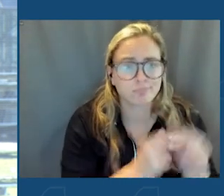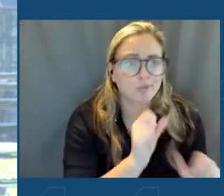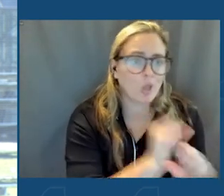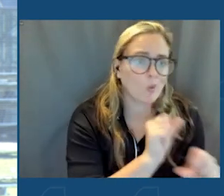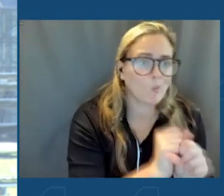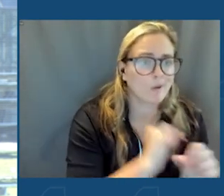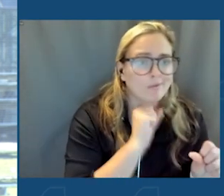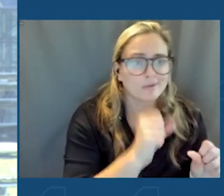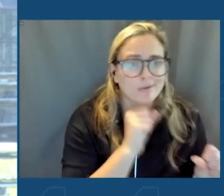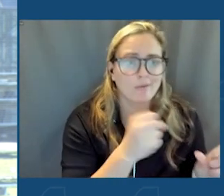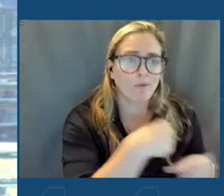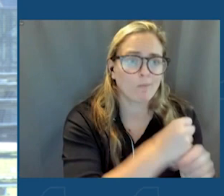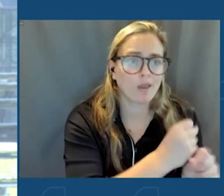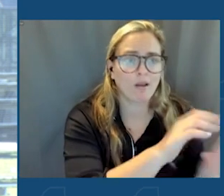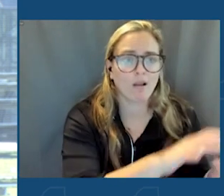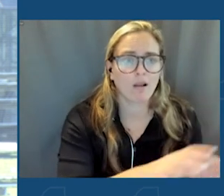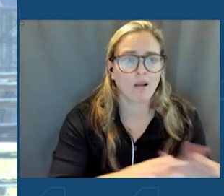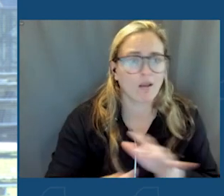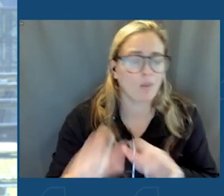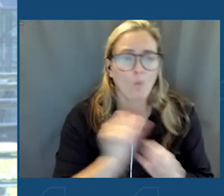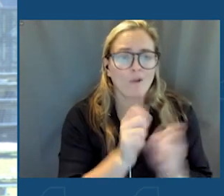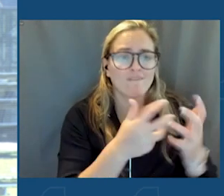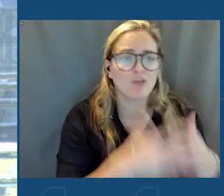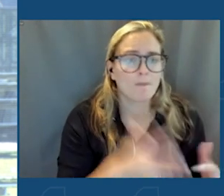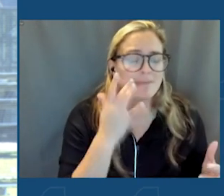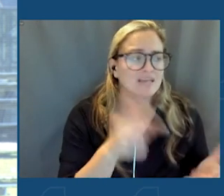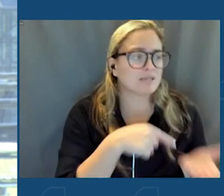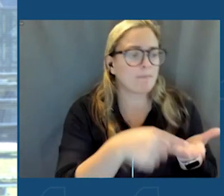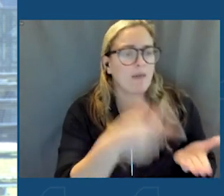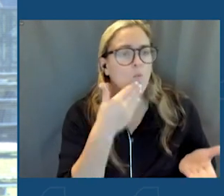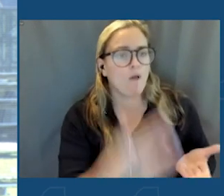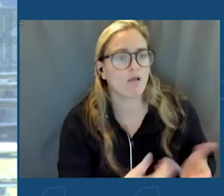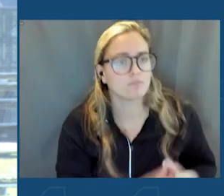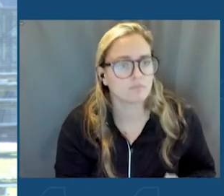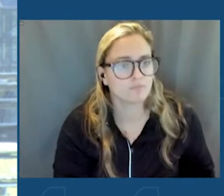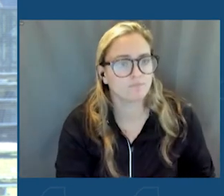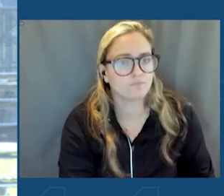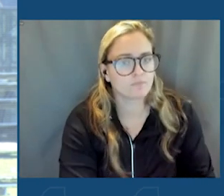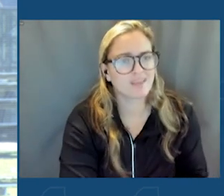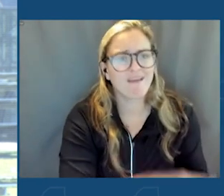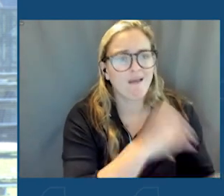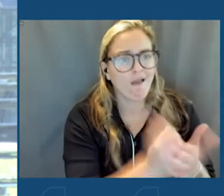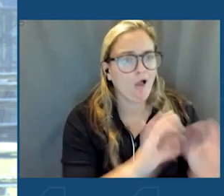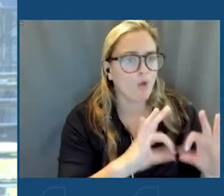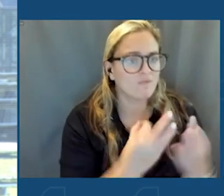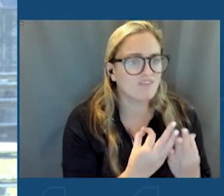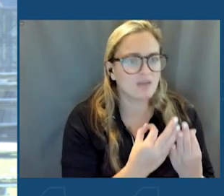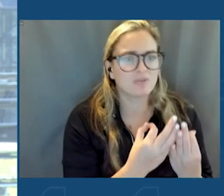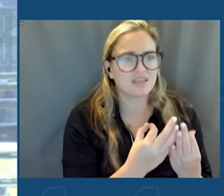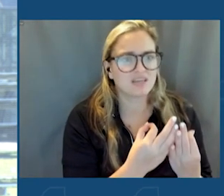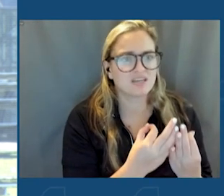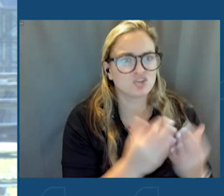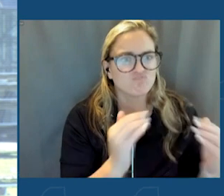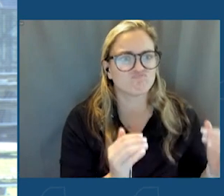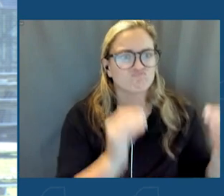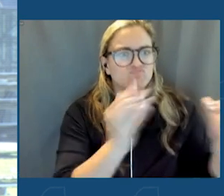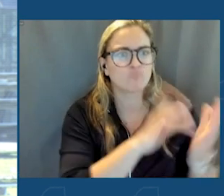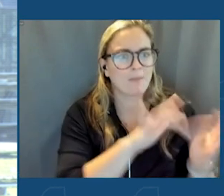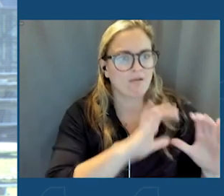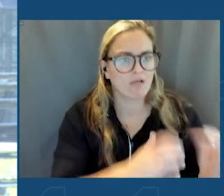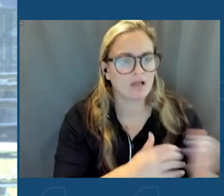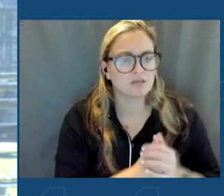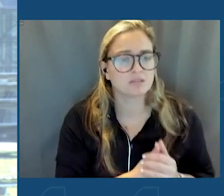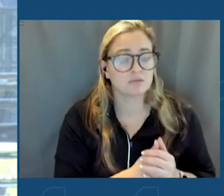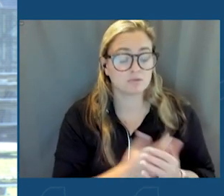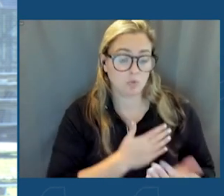steel. You worked in those factories because it was a good-paying job, and you could lift your family up out of the middle class, into the middle class. So that's the world I